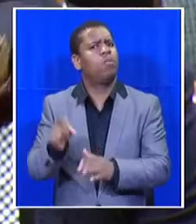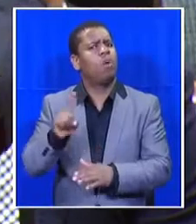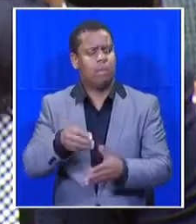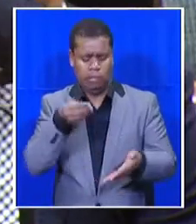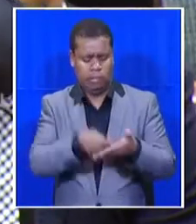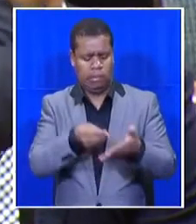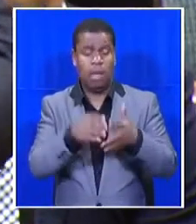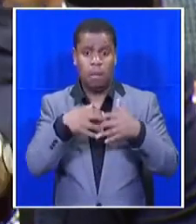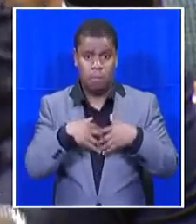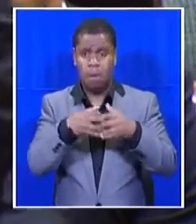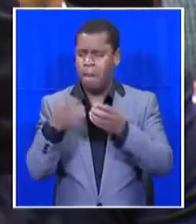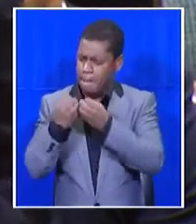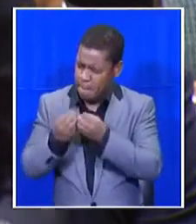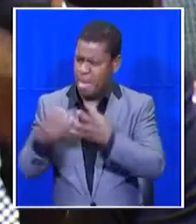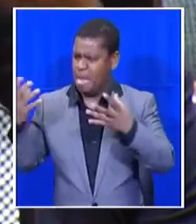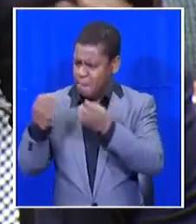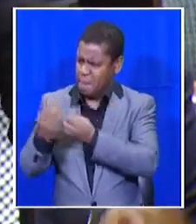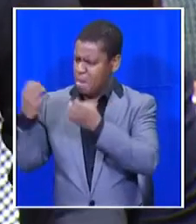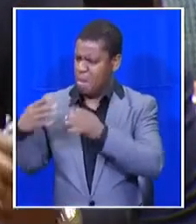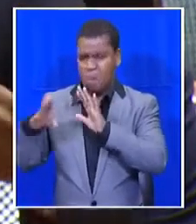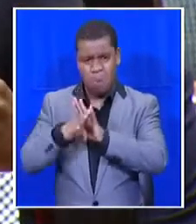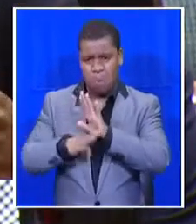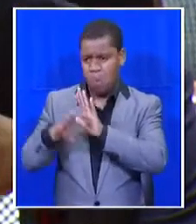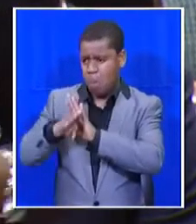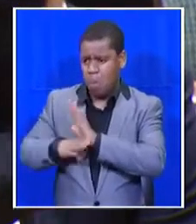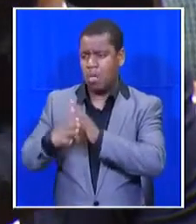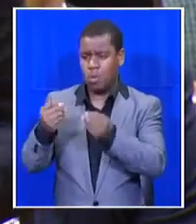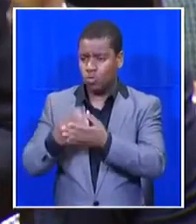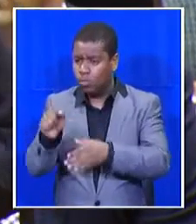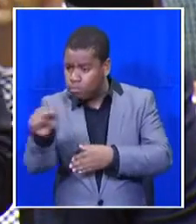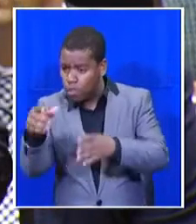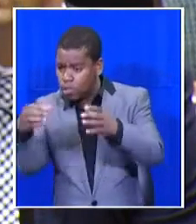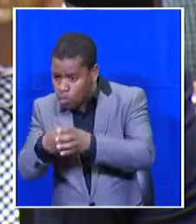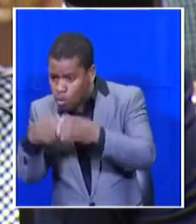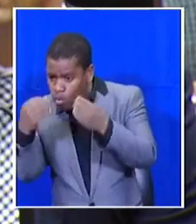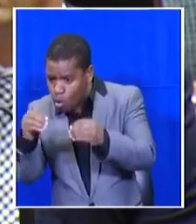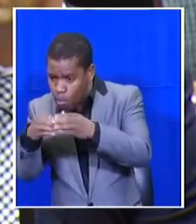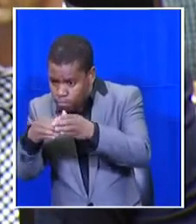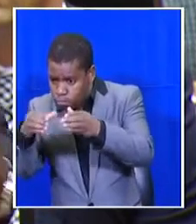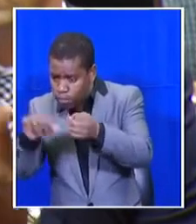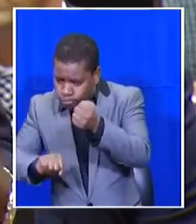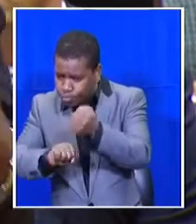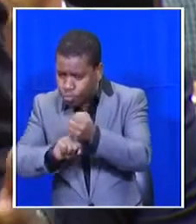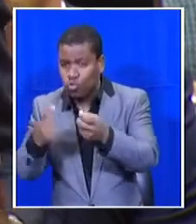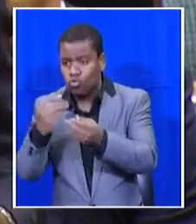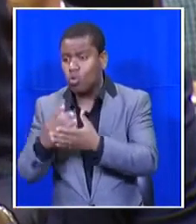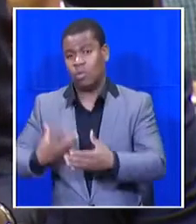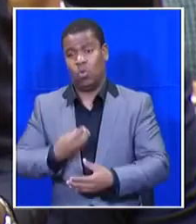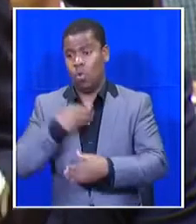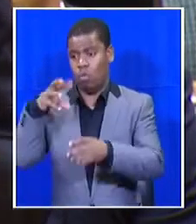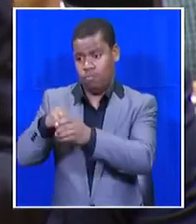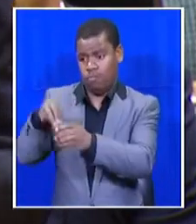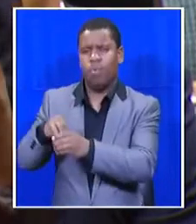and many of the initiatives that you've put forward about stimulating micro-enterprise, making sure young people are on board, can only survive